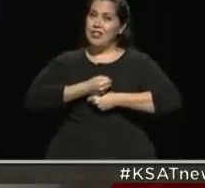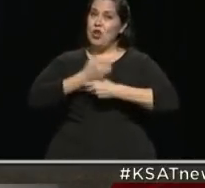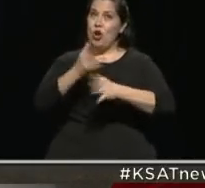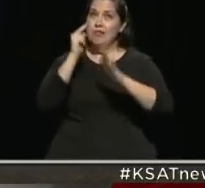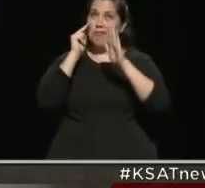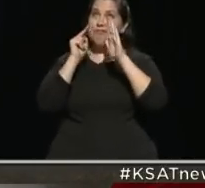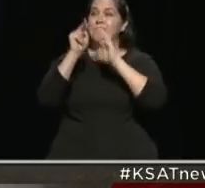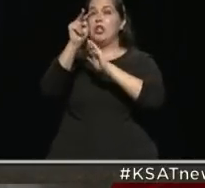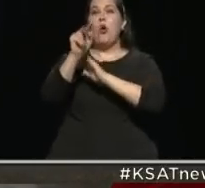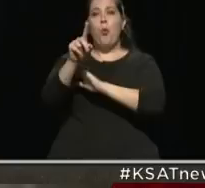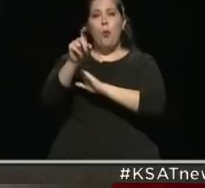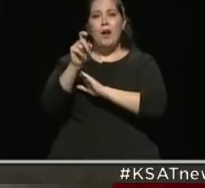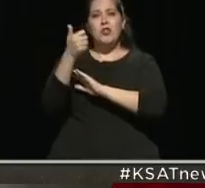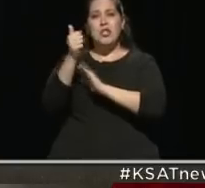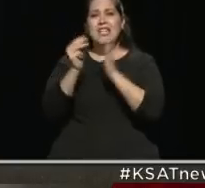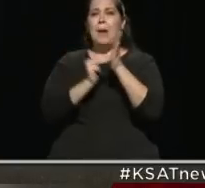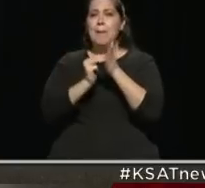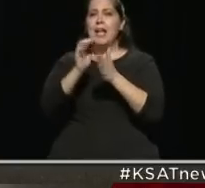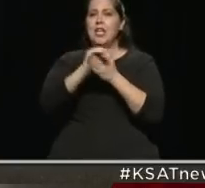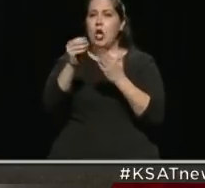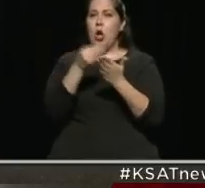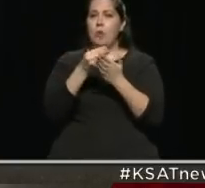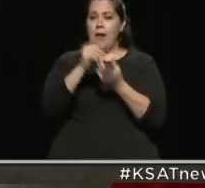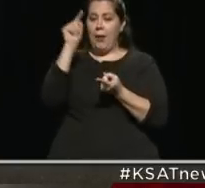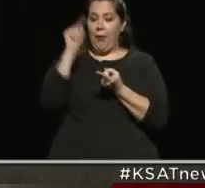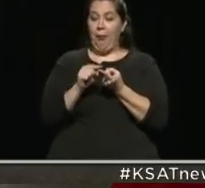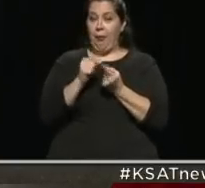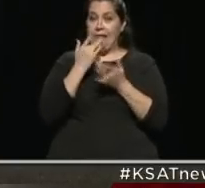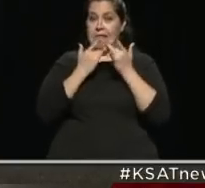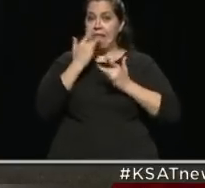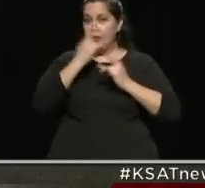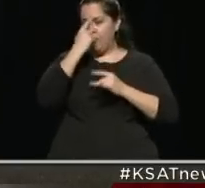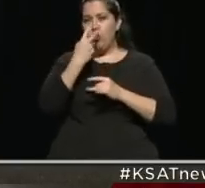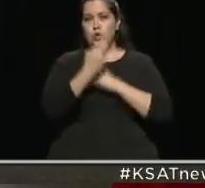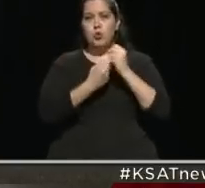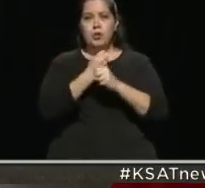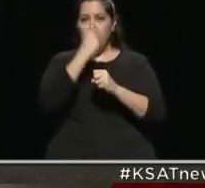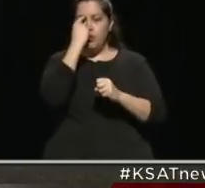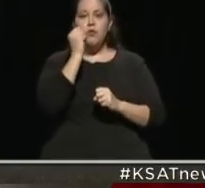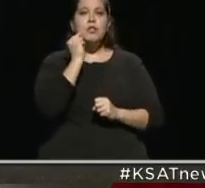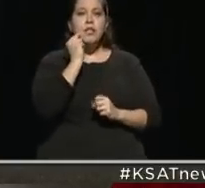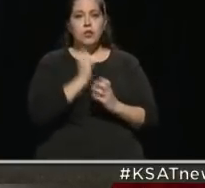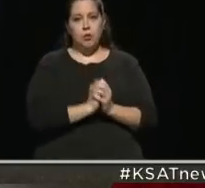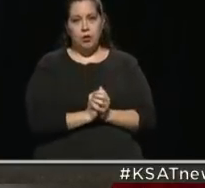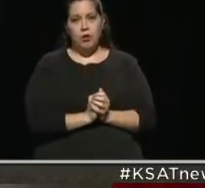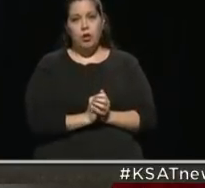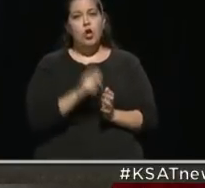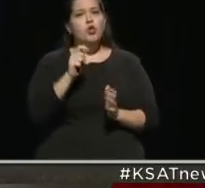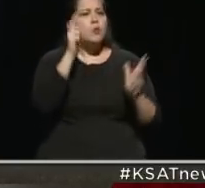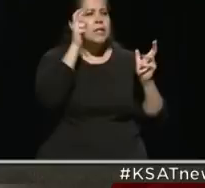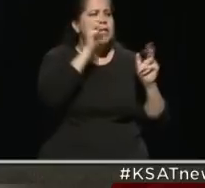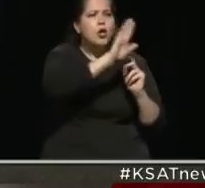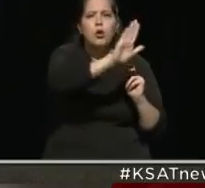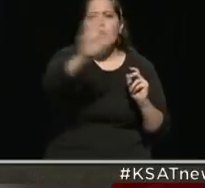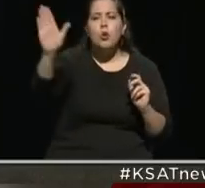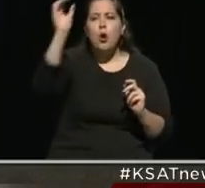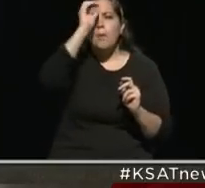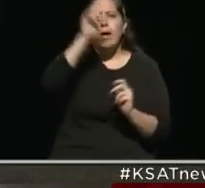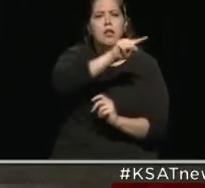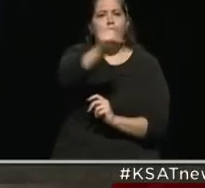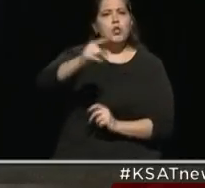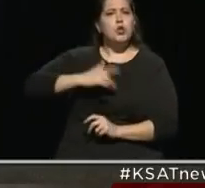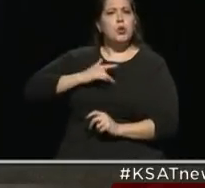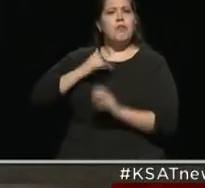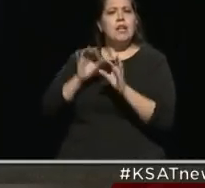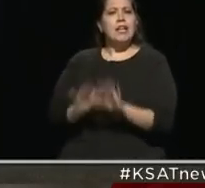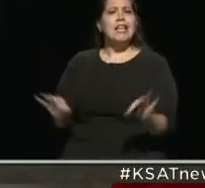projected $110 million revenue shortfall over the next two years for the city. So we do really need to hear from you about that and what's important to